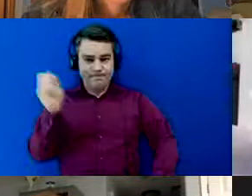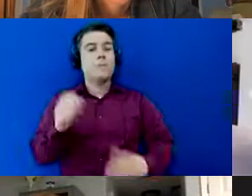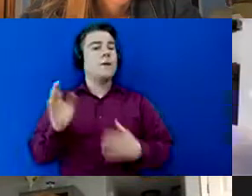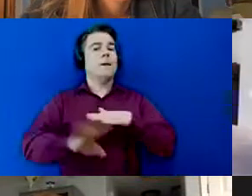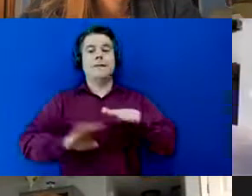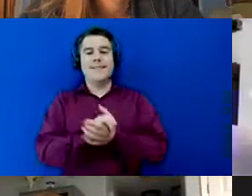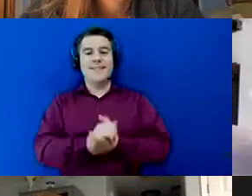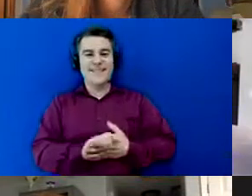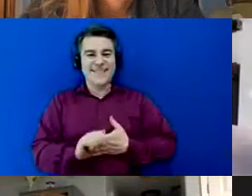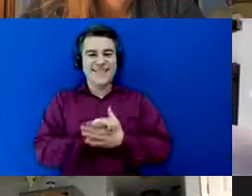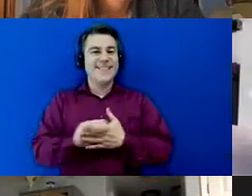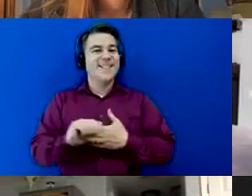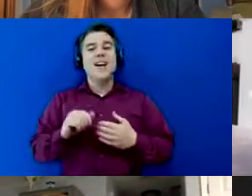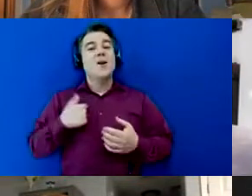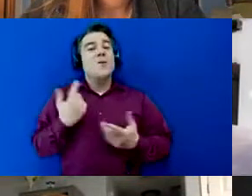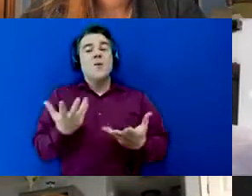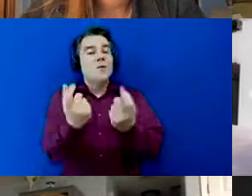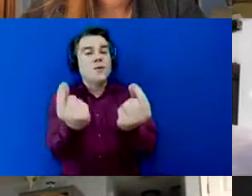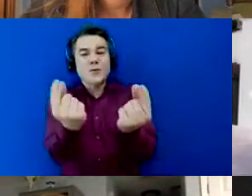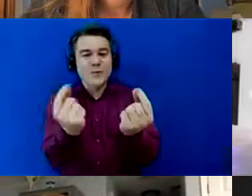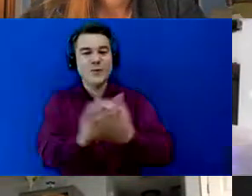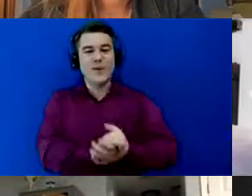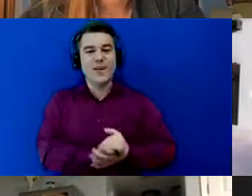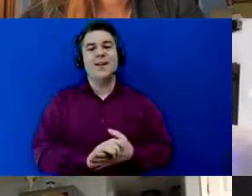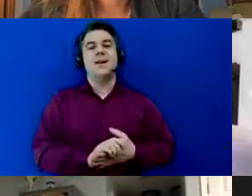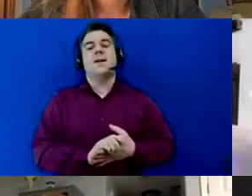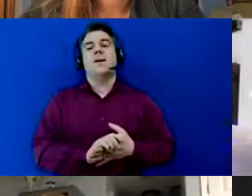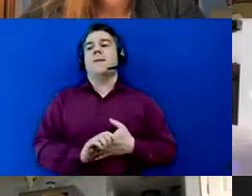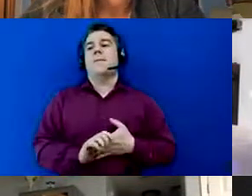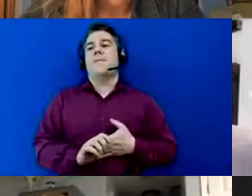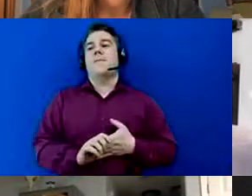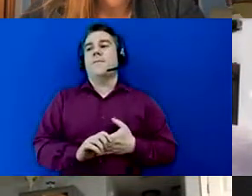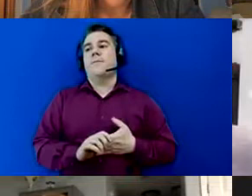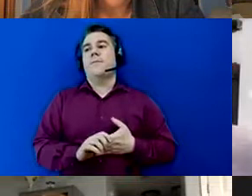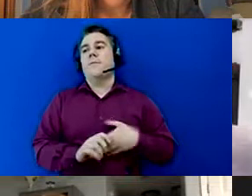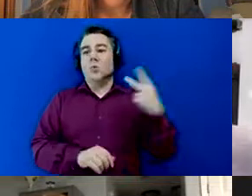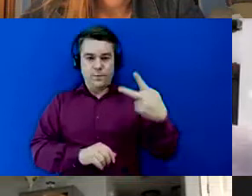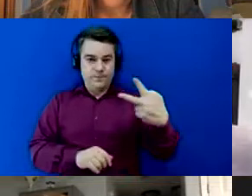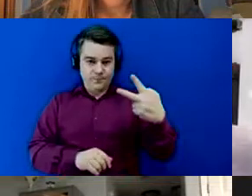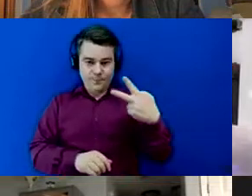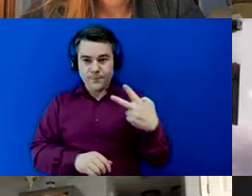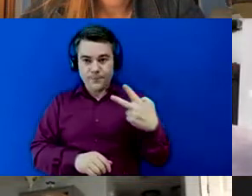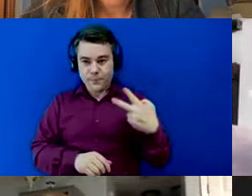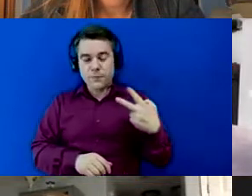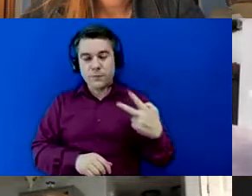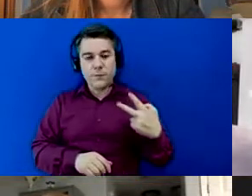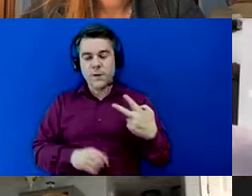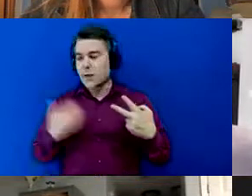all I wanted to do is oh well I wanted to do two things let me pull my email back up